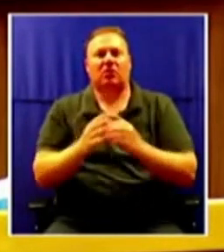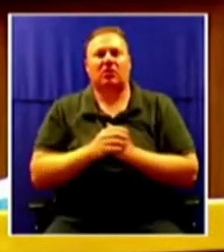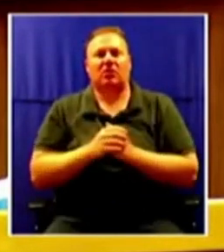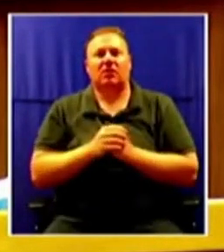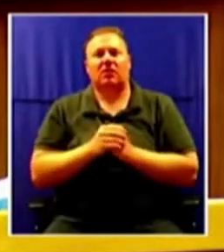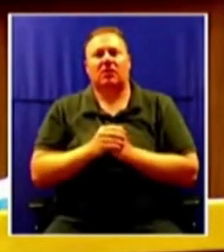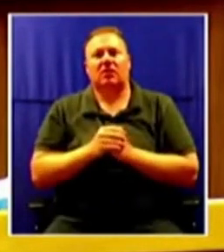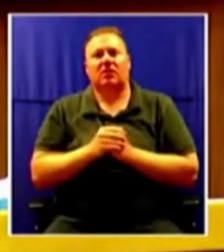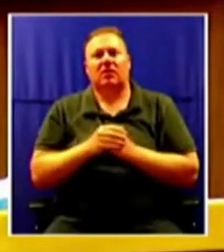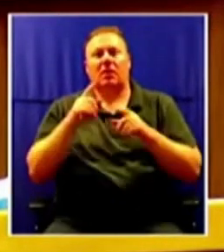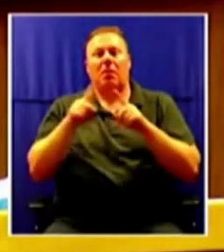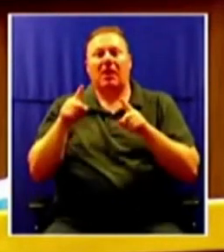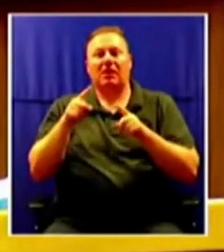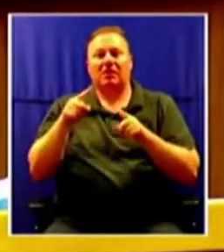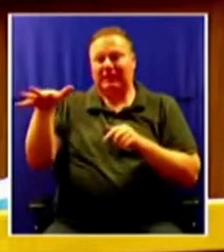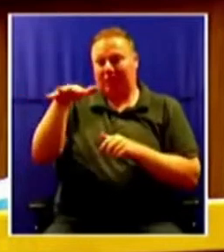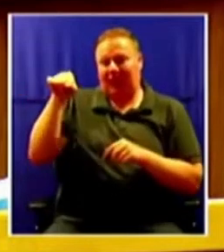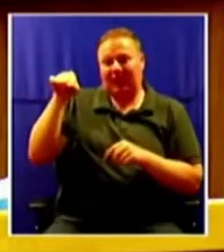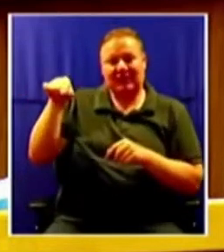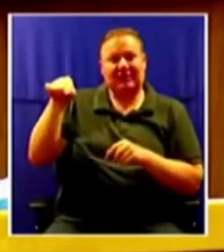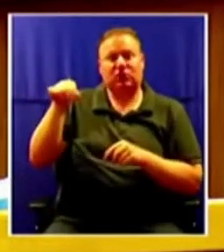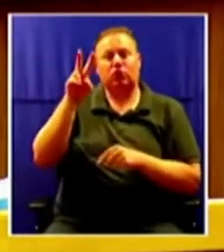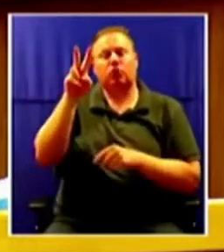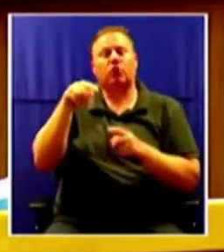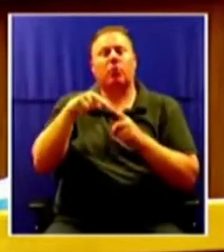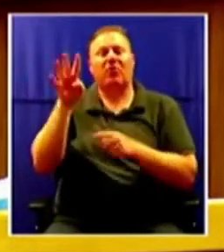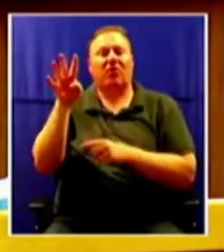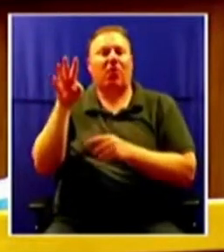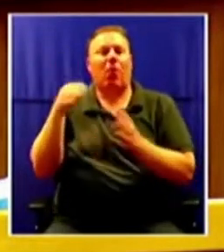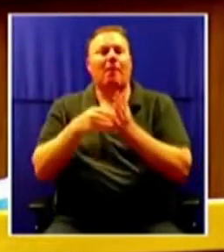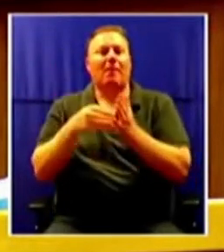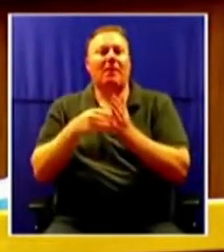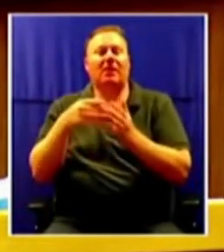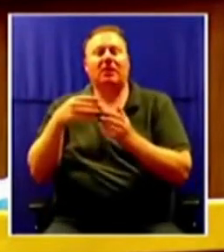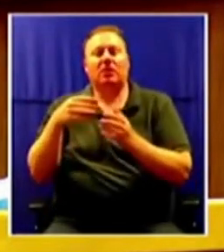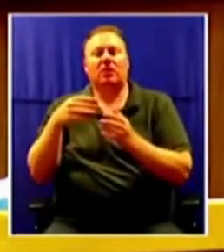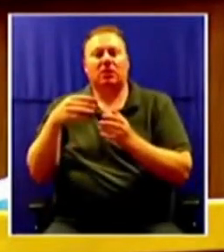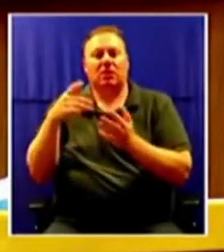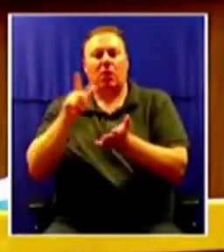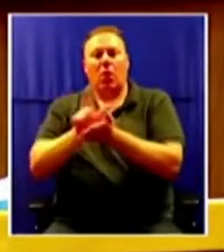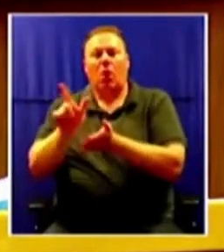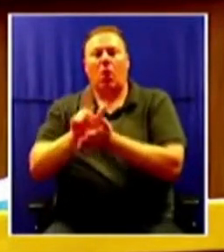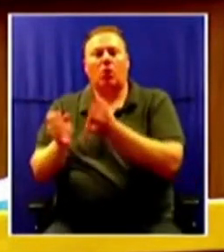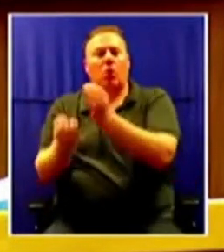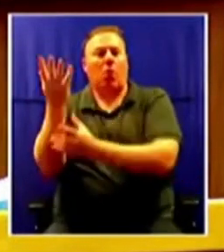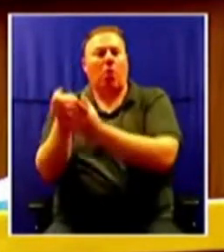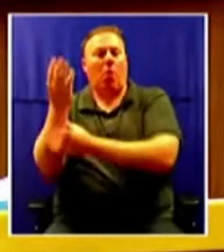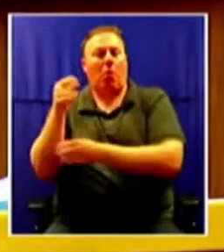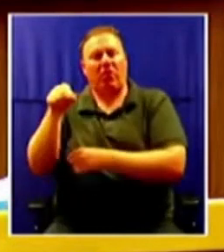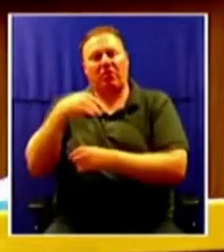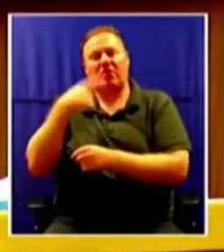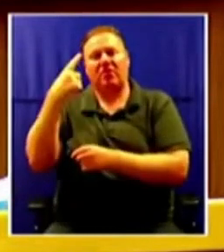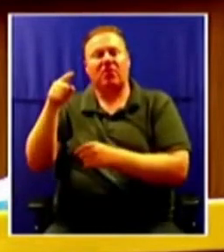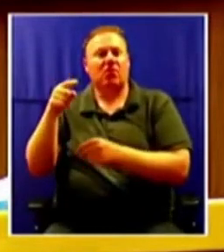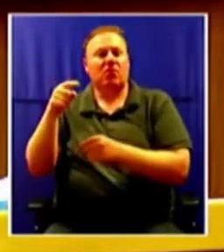government 2.4 million launched by Premier Stan Matabata in Limpopo. To date, he remains the premier. When you took